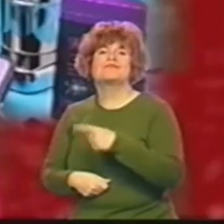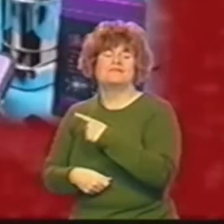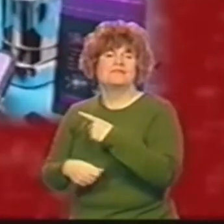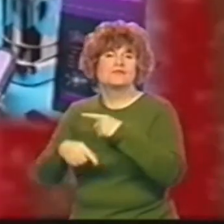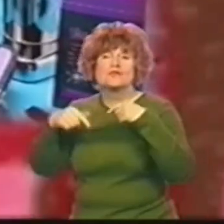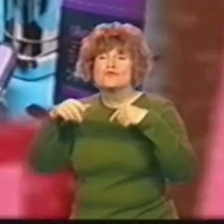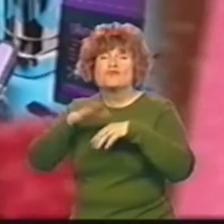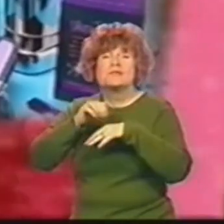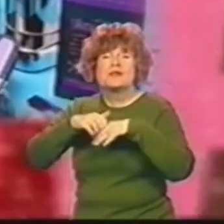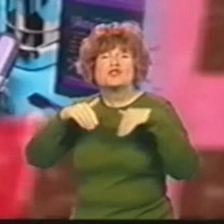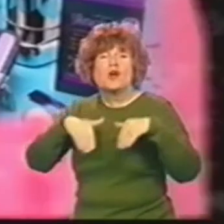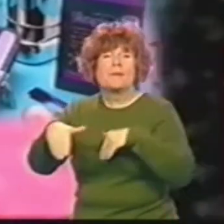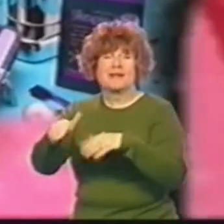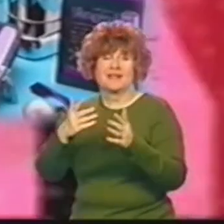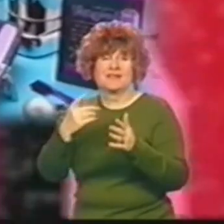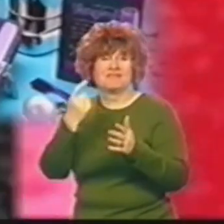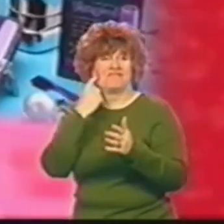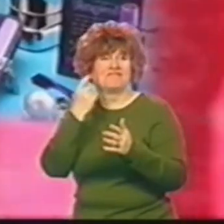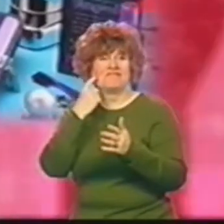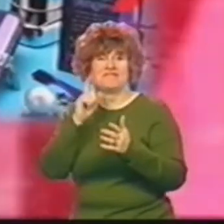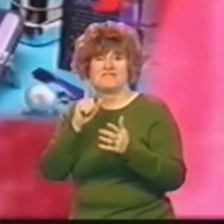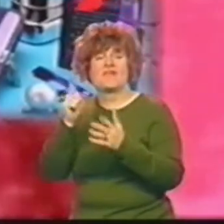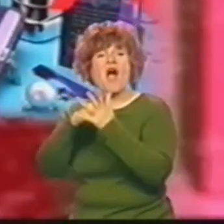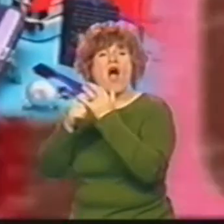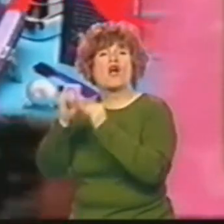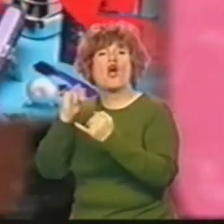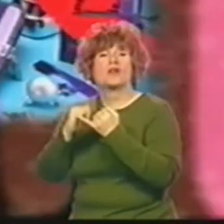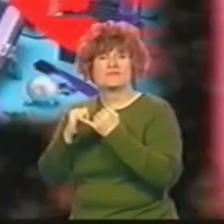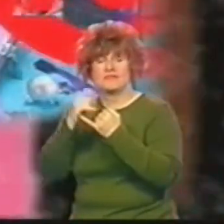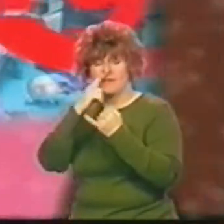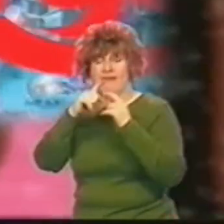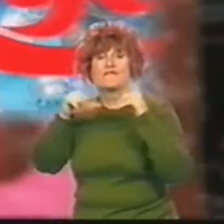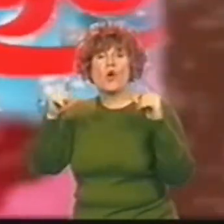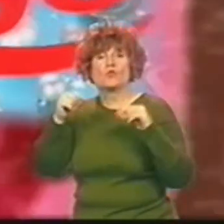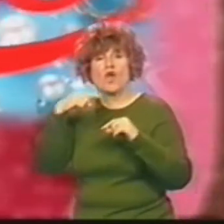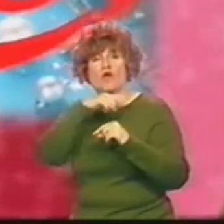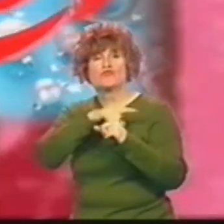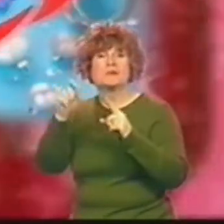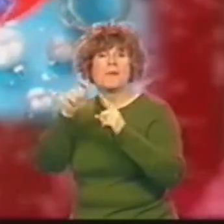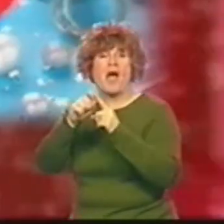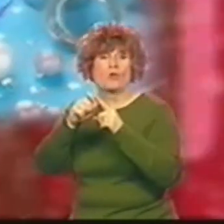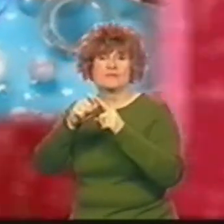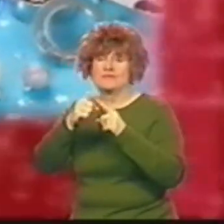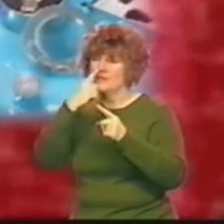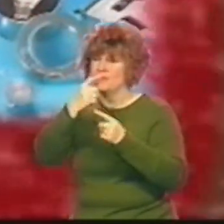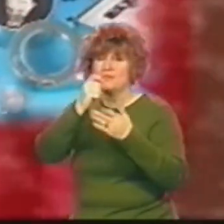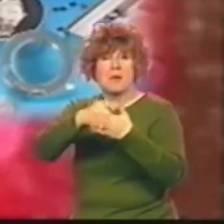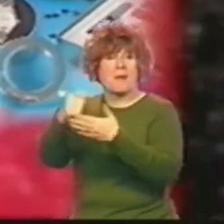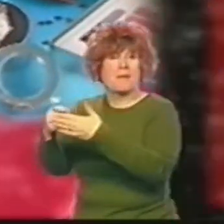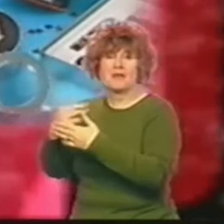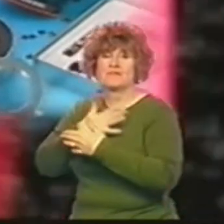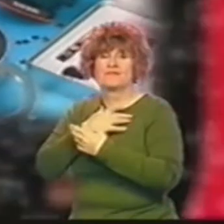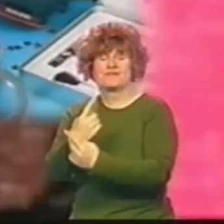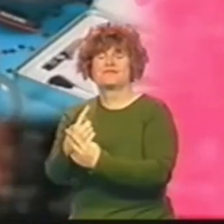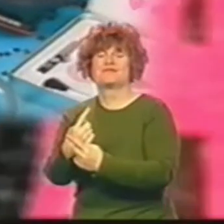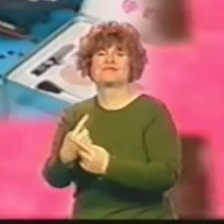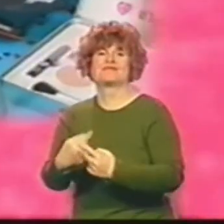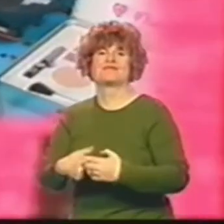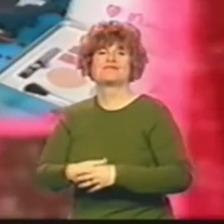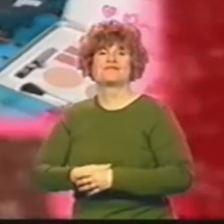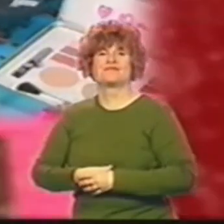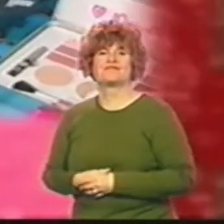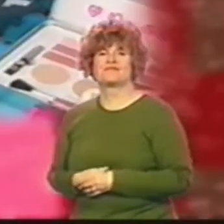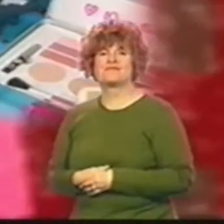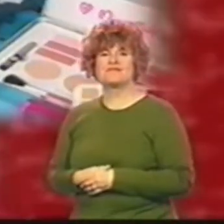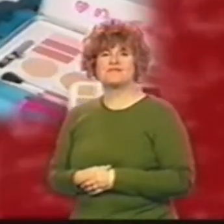needs this Christmas in the One Stop Shop Solution. Courtesy of Argos, you could win a voucher worth £1,000 to